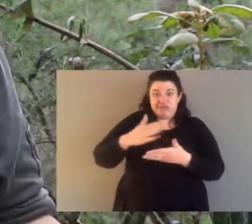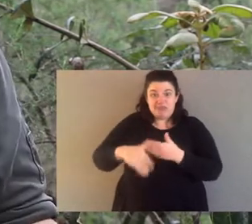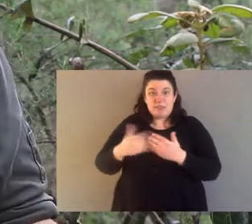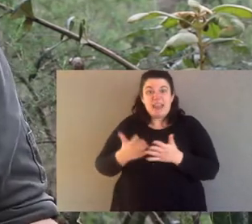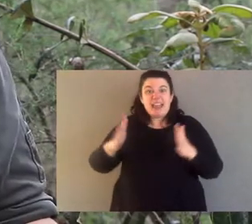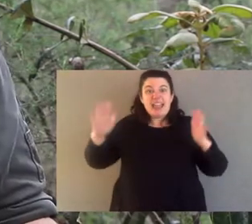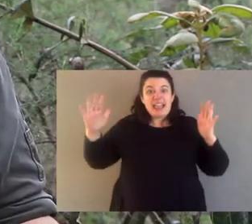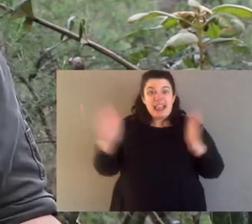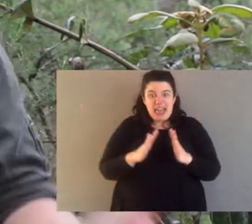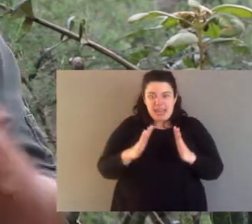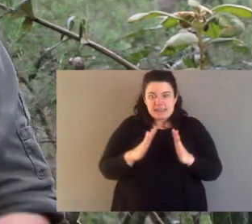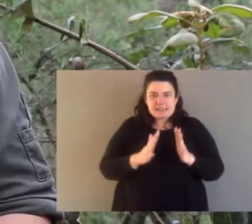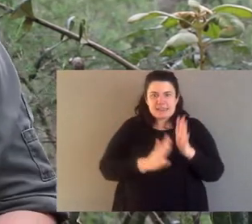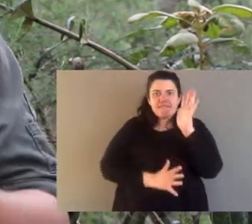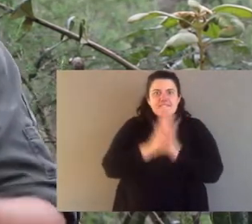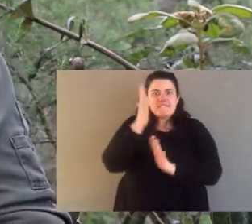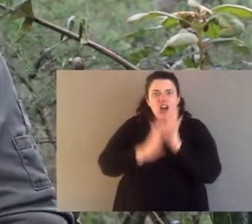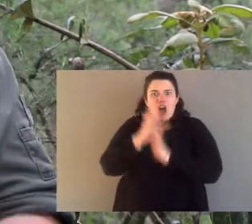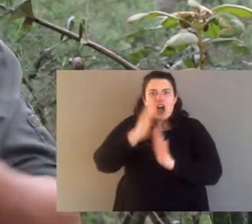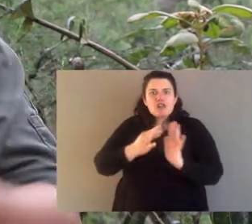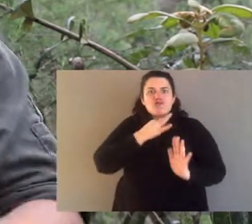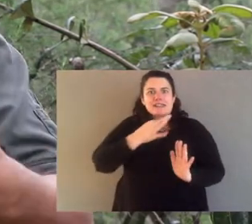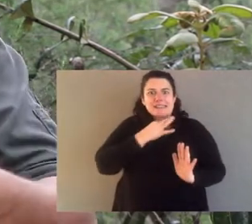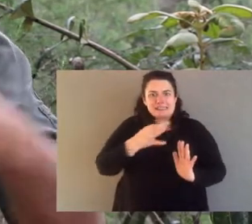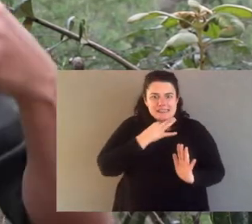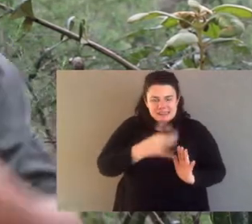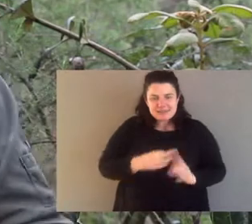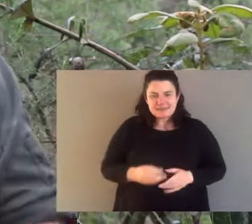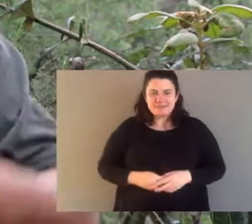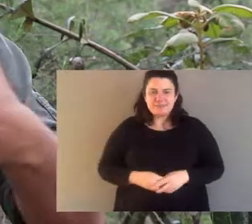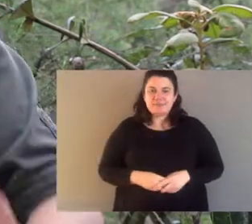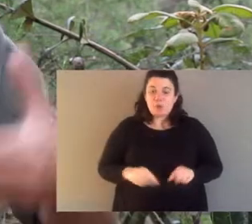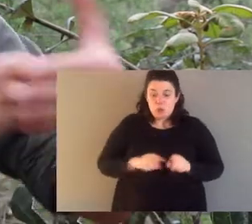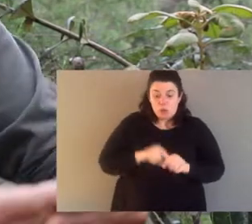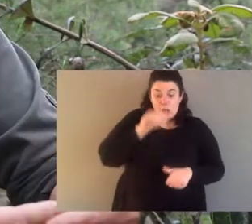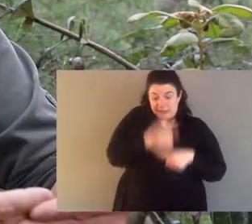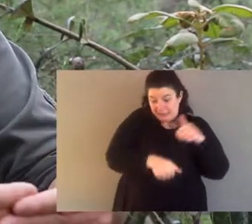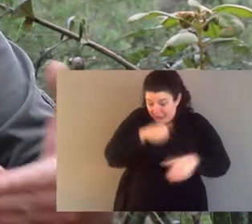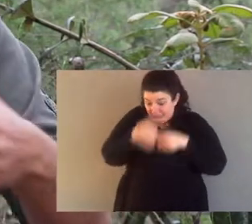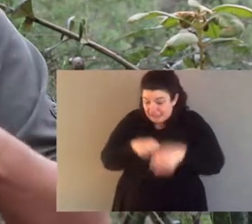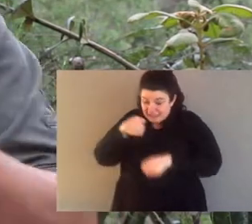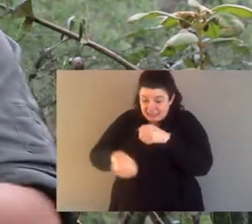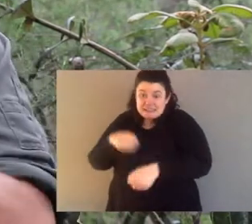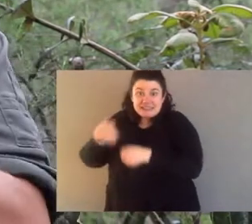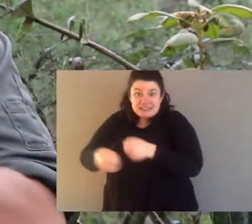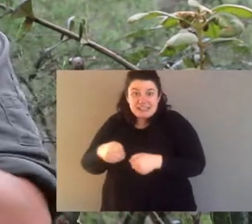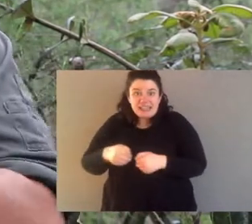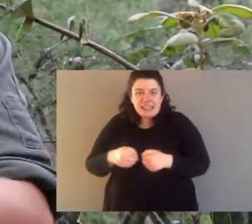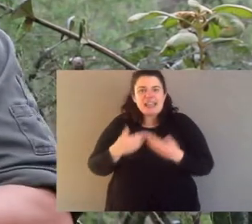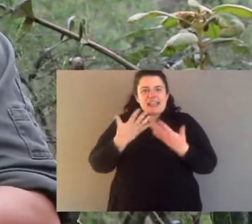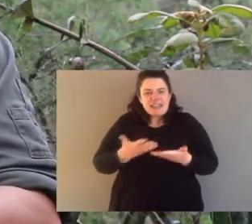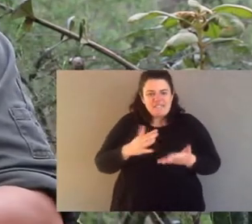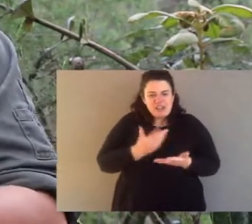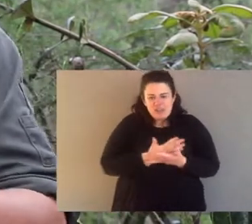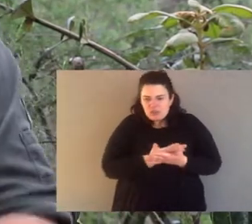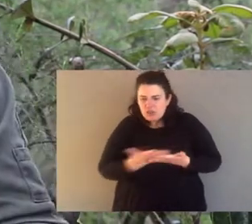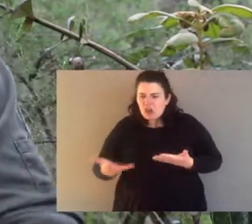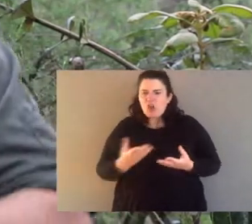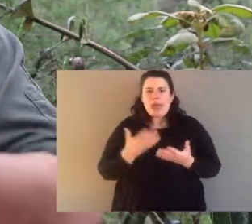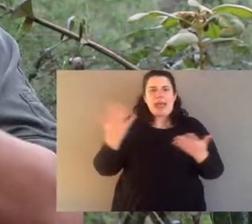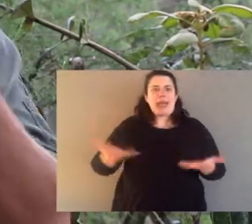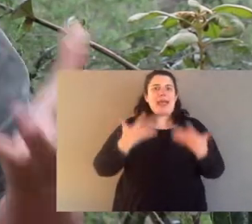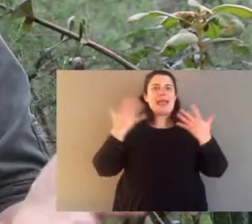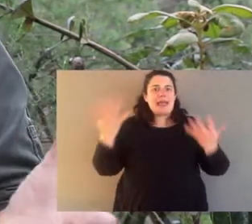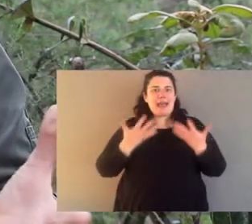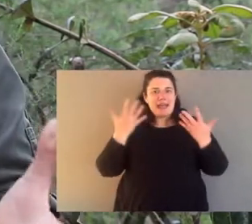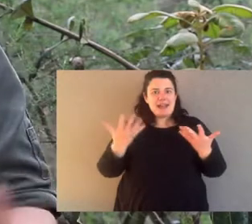to dirt. And that means we could have less fire load, less fuel for fires to burn. But also when they dig those holes, they're